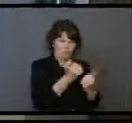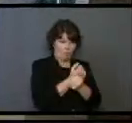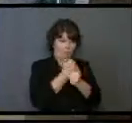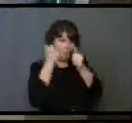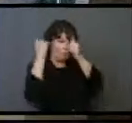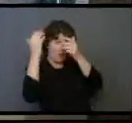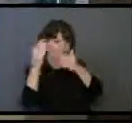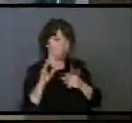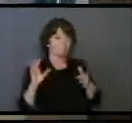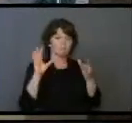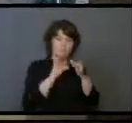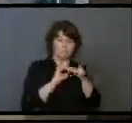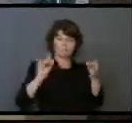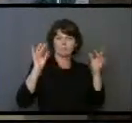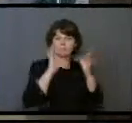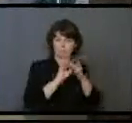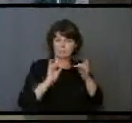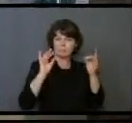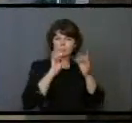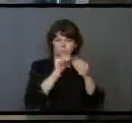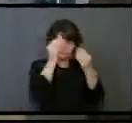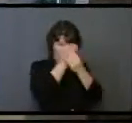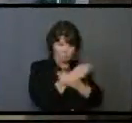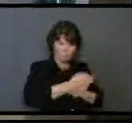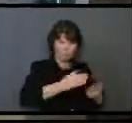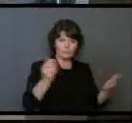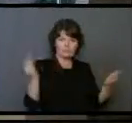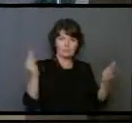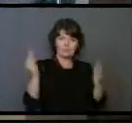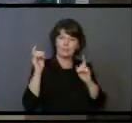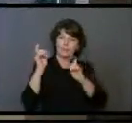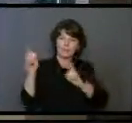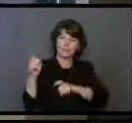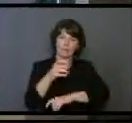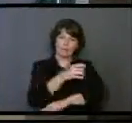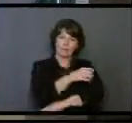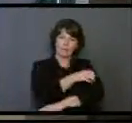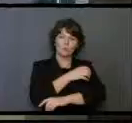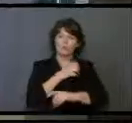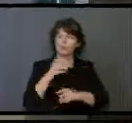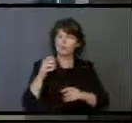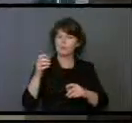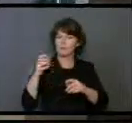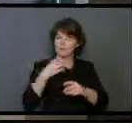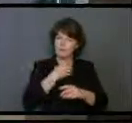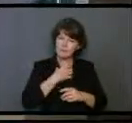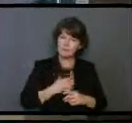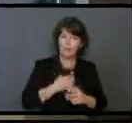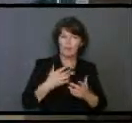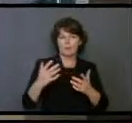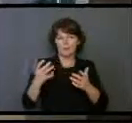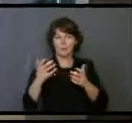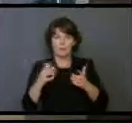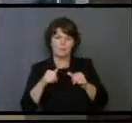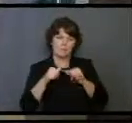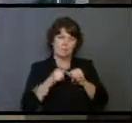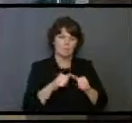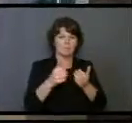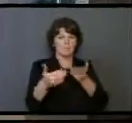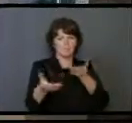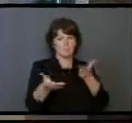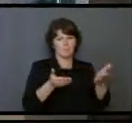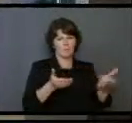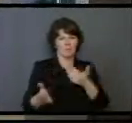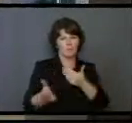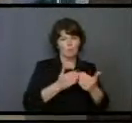Father and the message He had been sent to deliver gave Jesus the strength, gave Jesus the desire to keep serving.